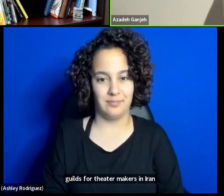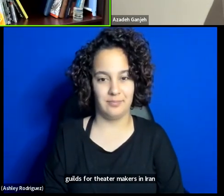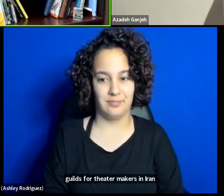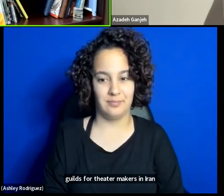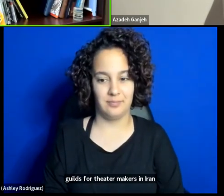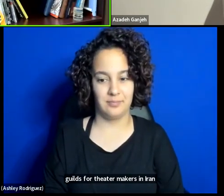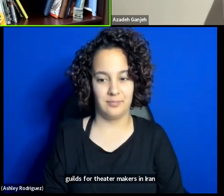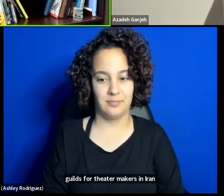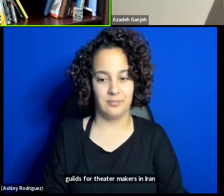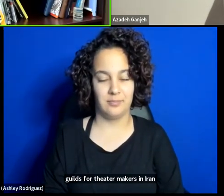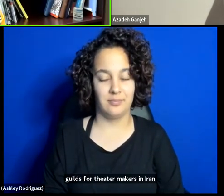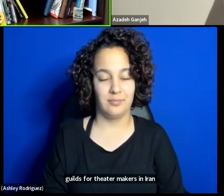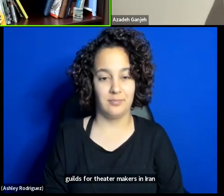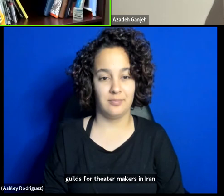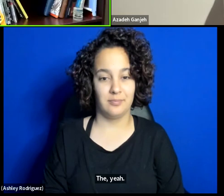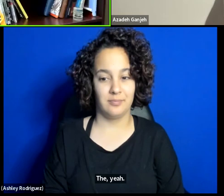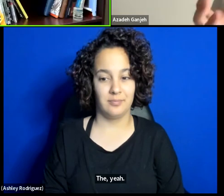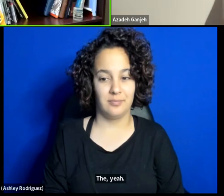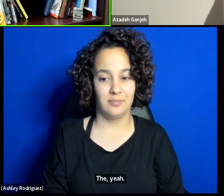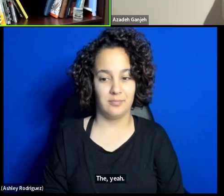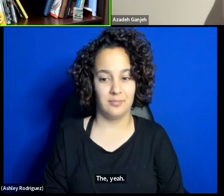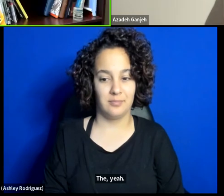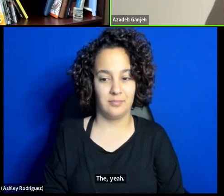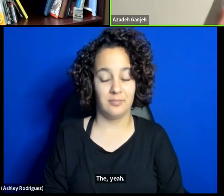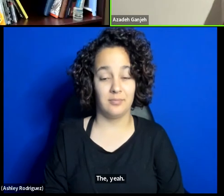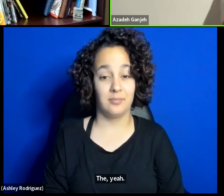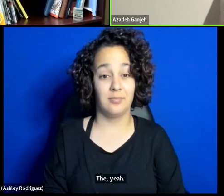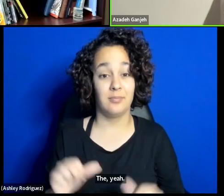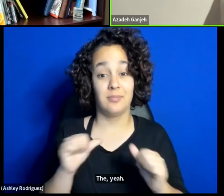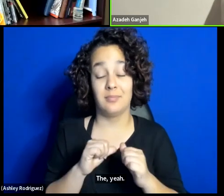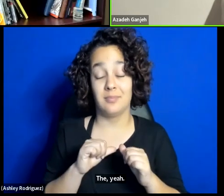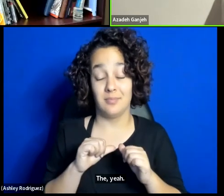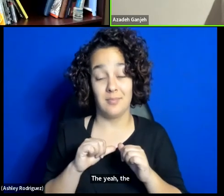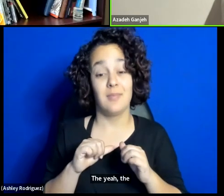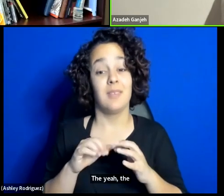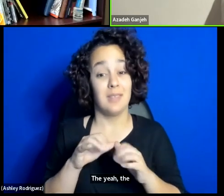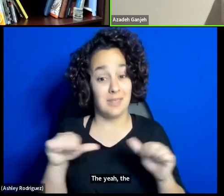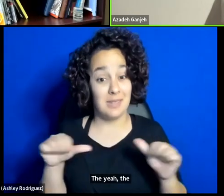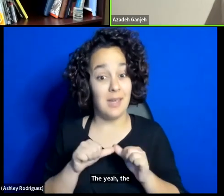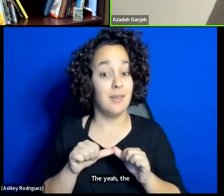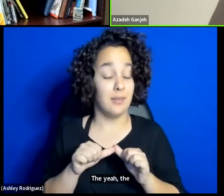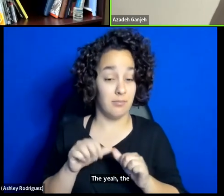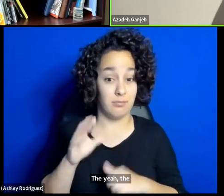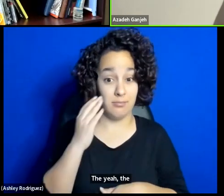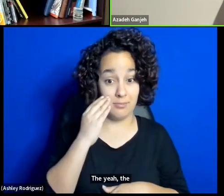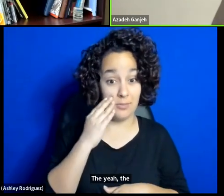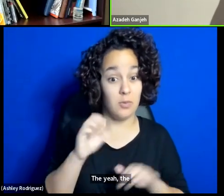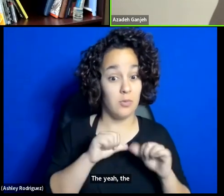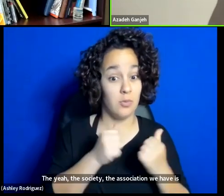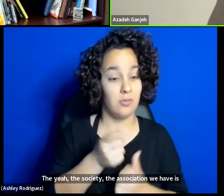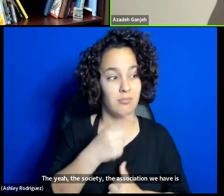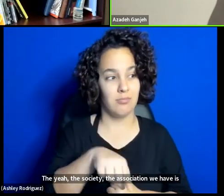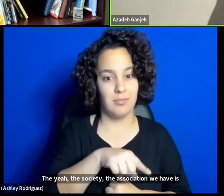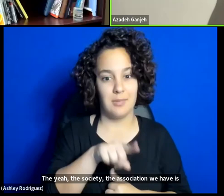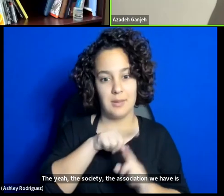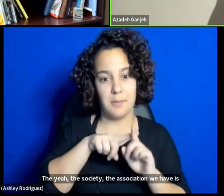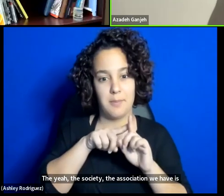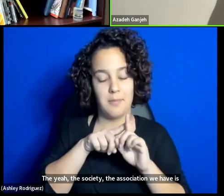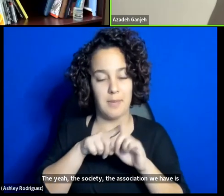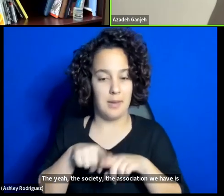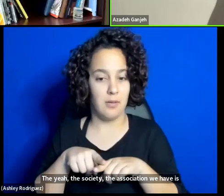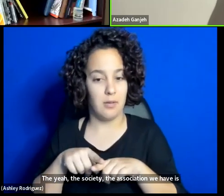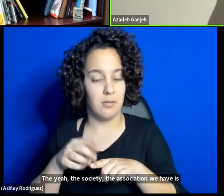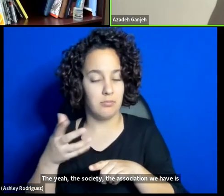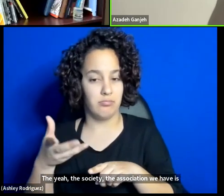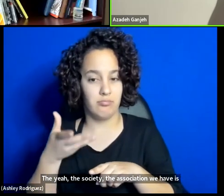The, yeah, the, the, the society, the association we have is actually dependent on the